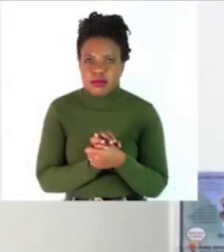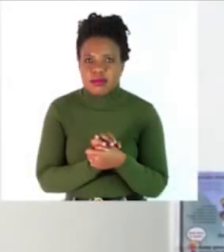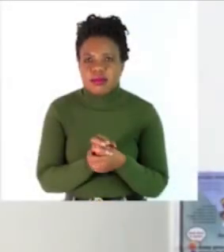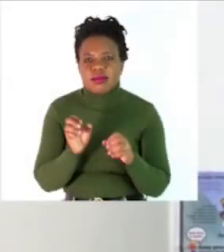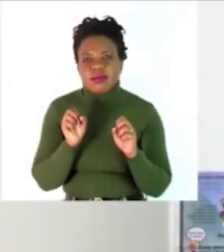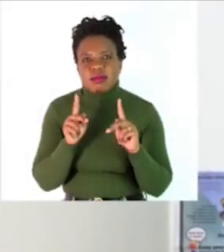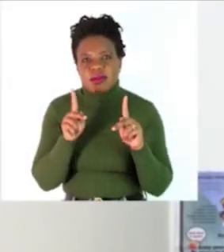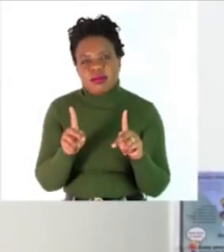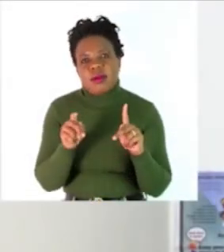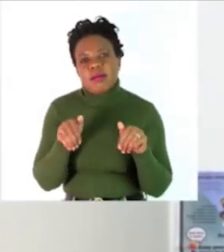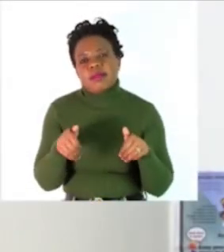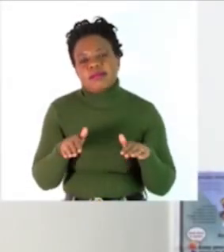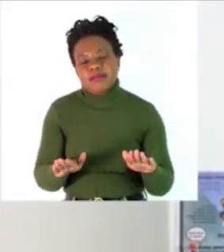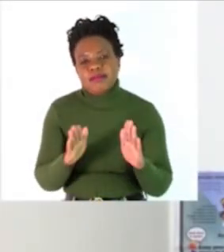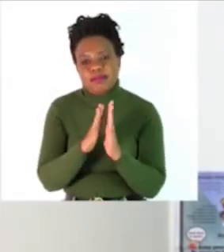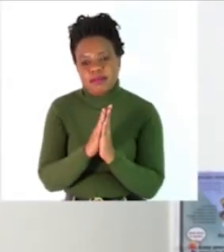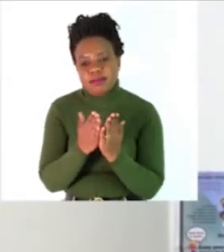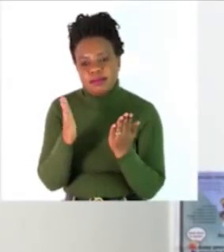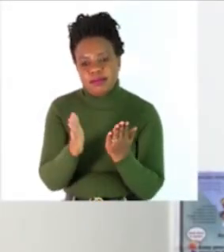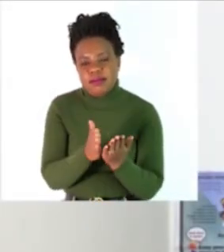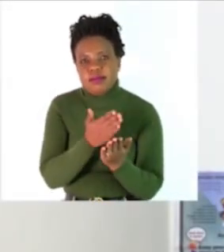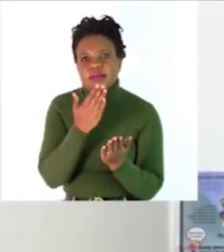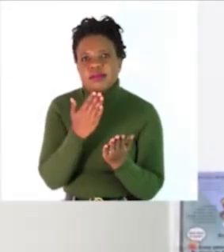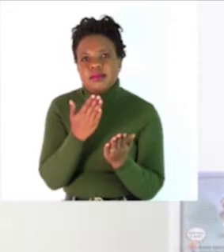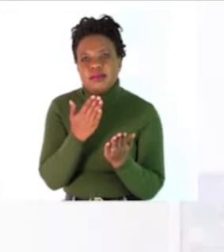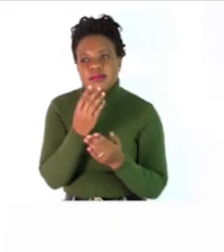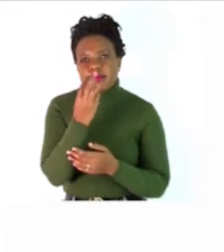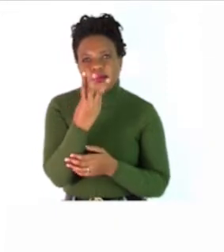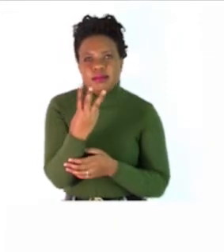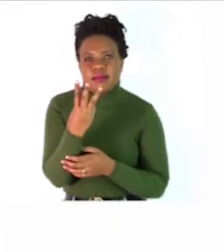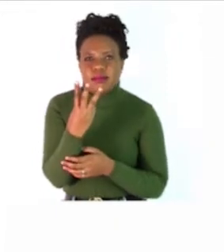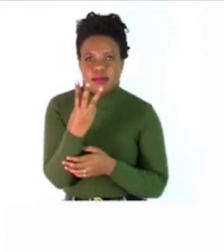okay boys and girls let's turn our booklets to page three